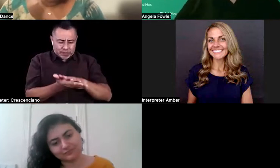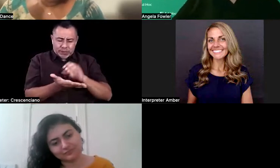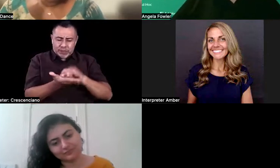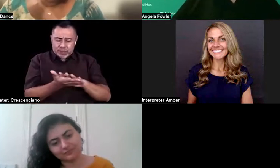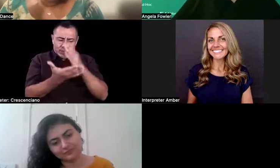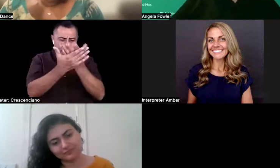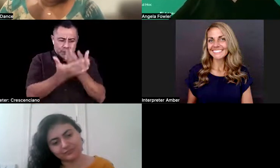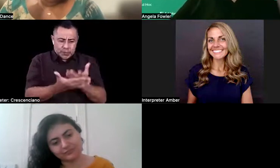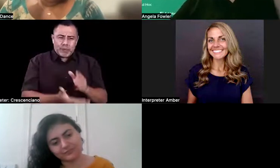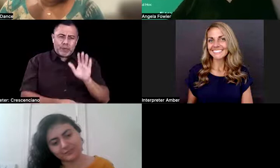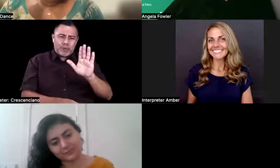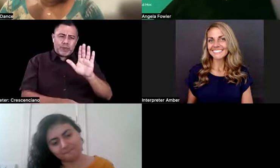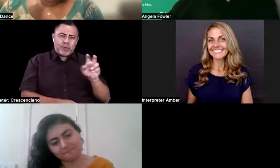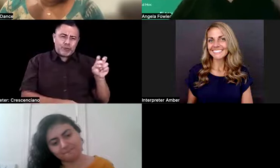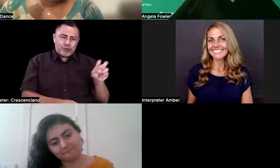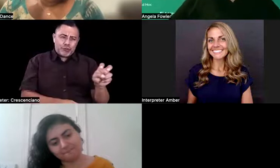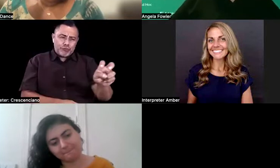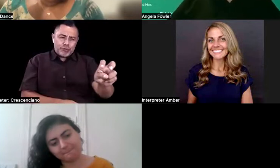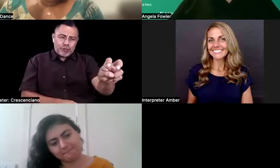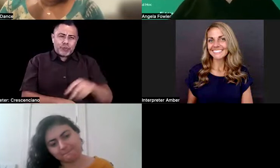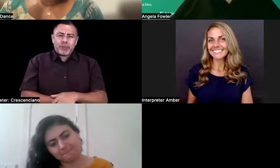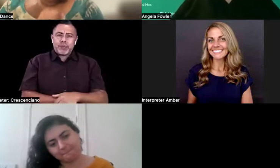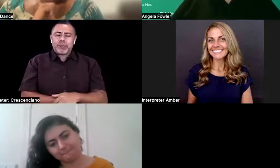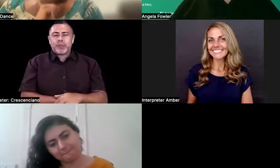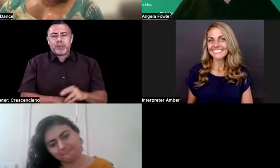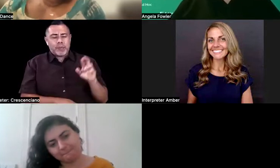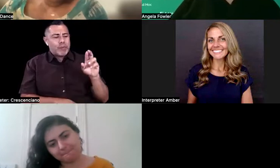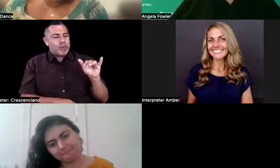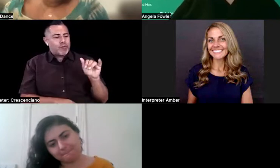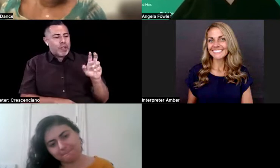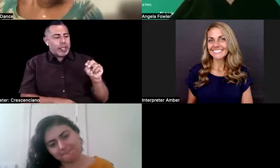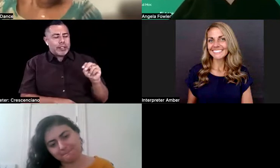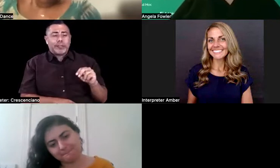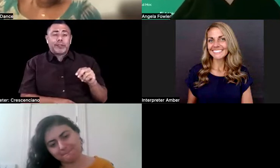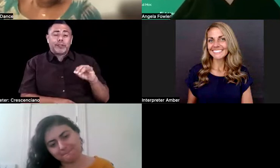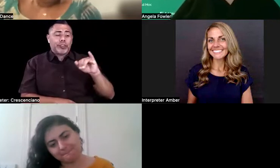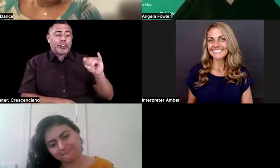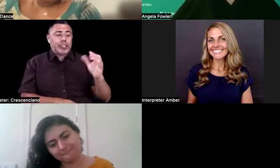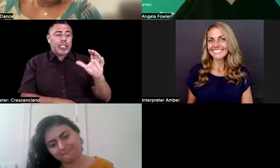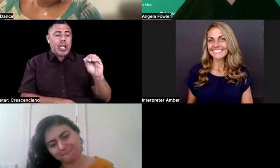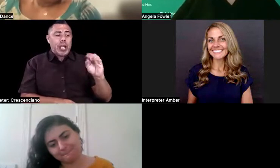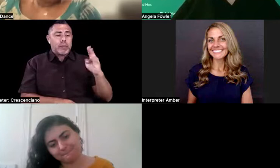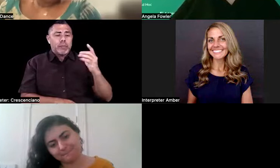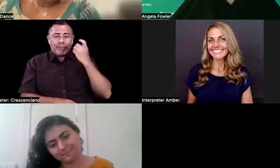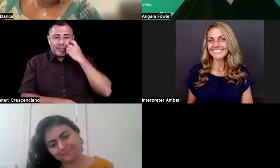To Jacob's point about, about the creativity that disabled folks bring to the organization.